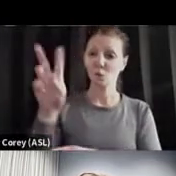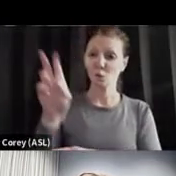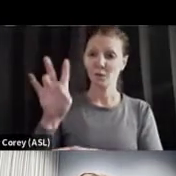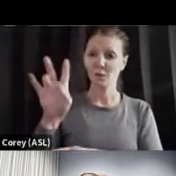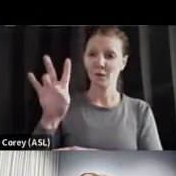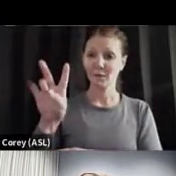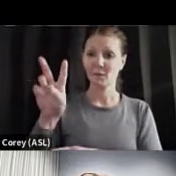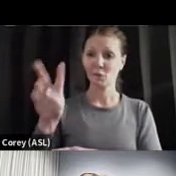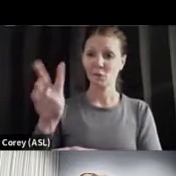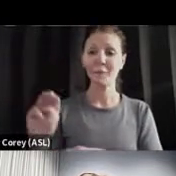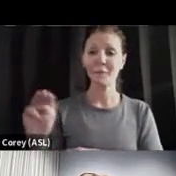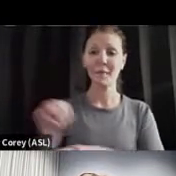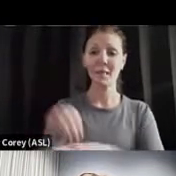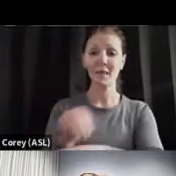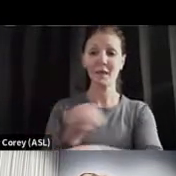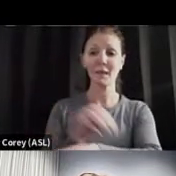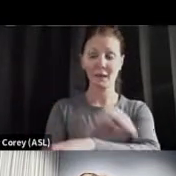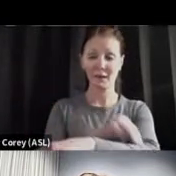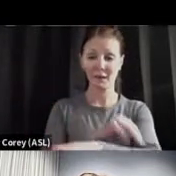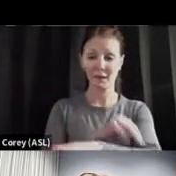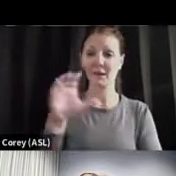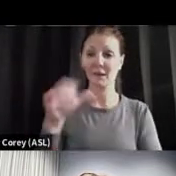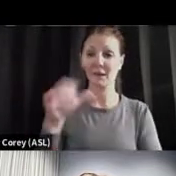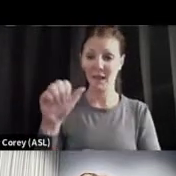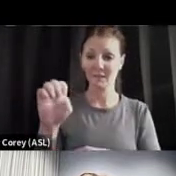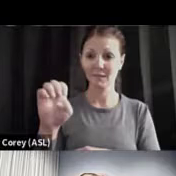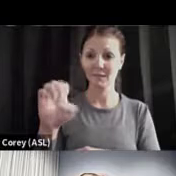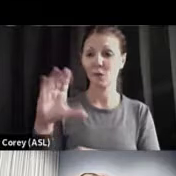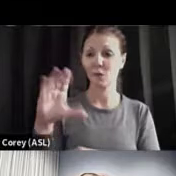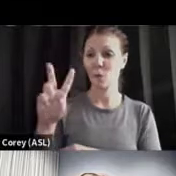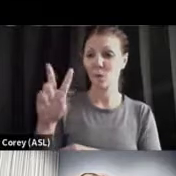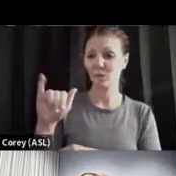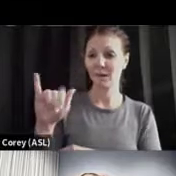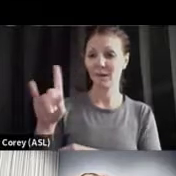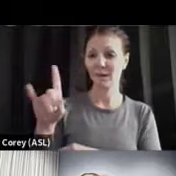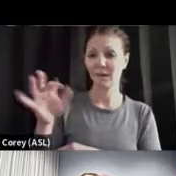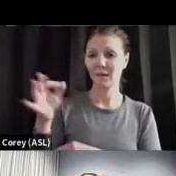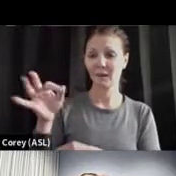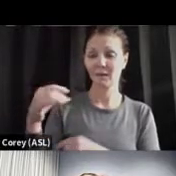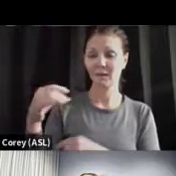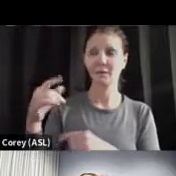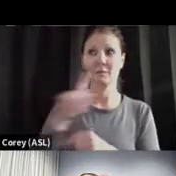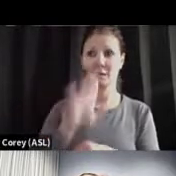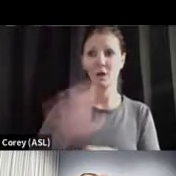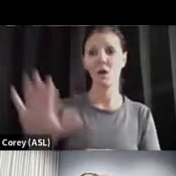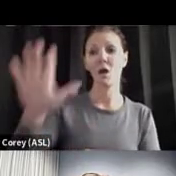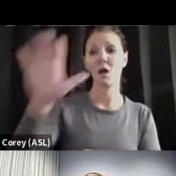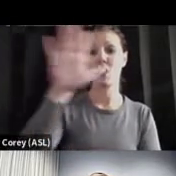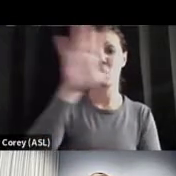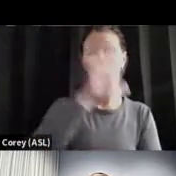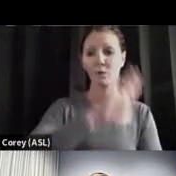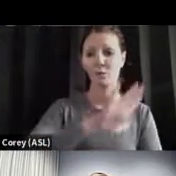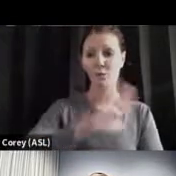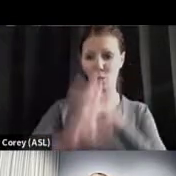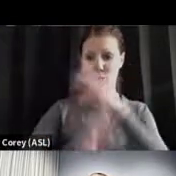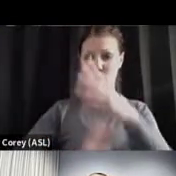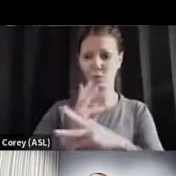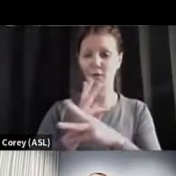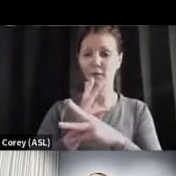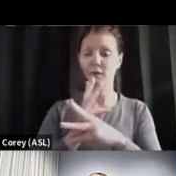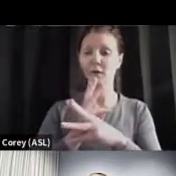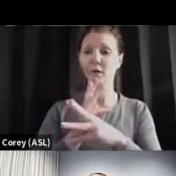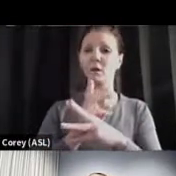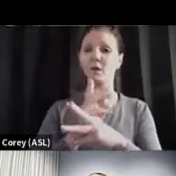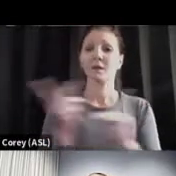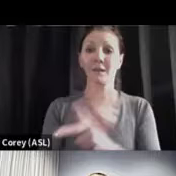of COVID-19 have been diagnosed throughout the globe. What's really more impressive is the number of people who have died